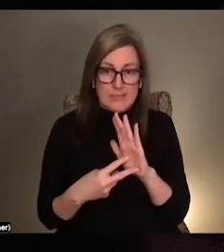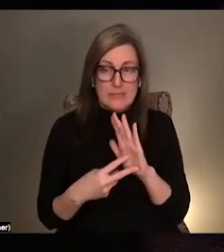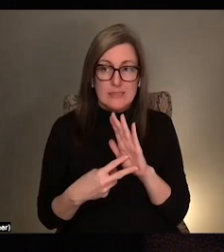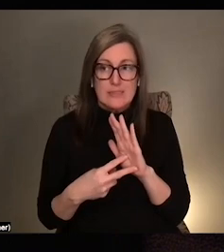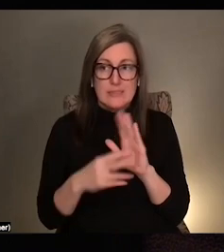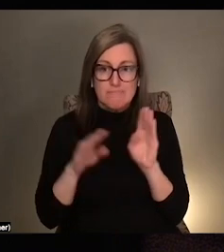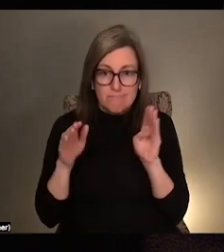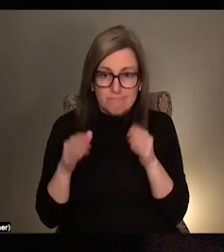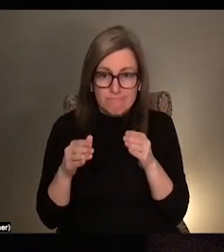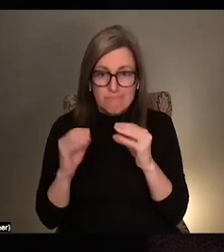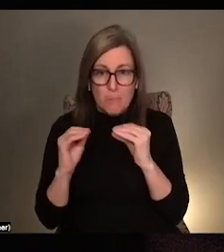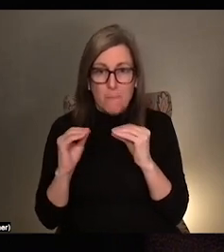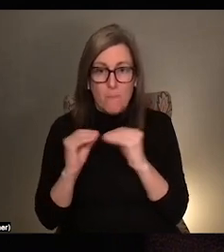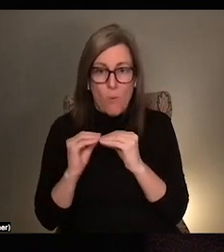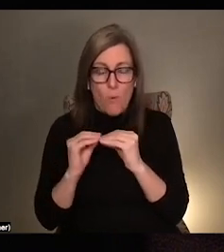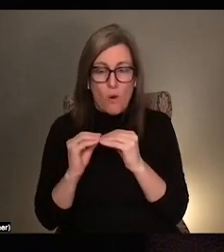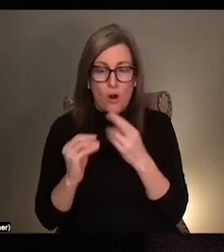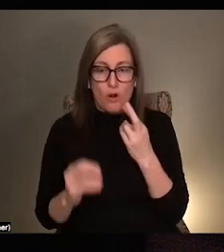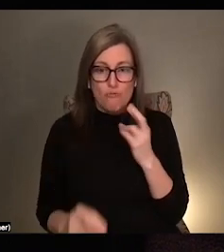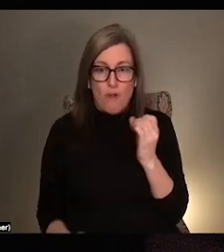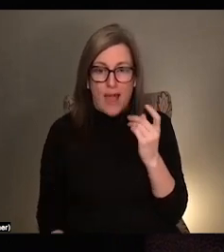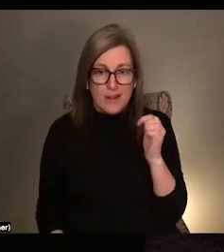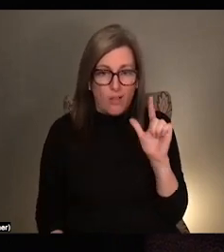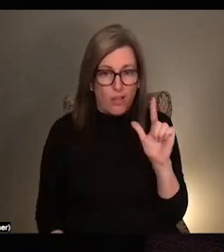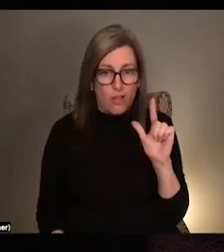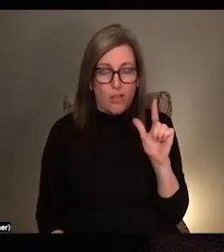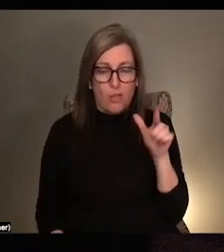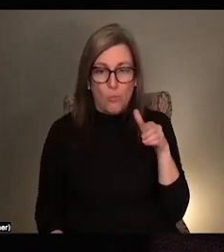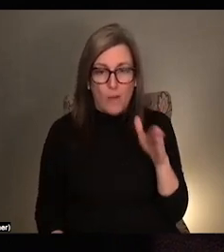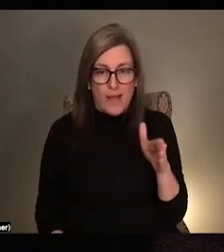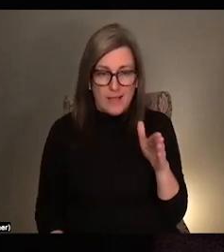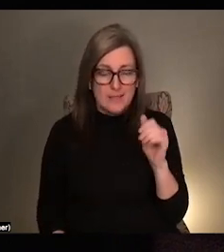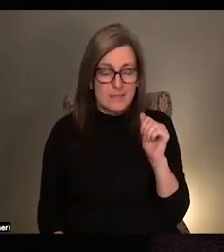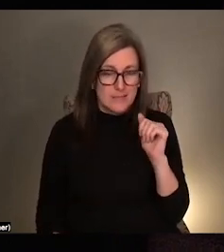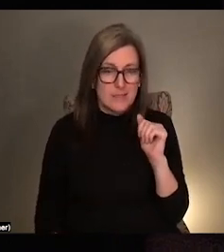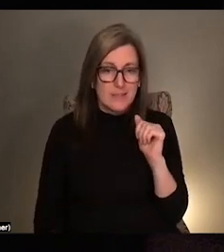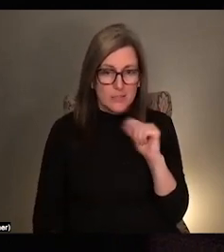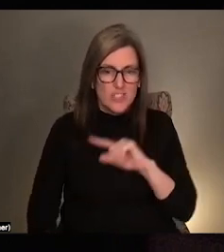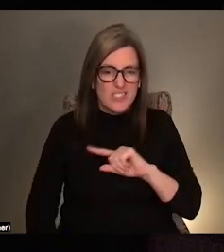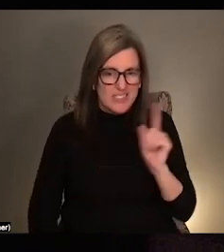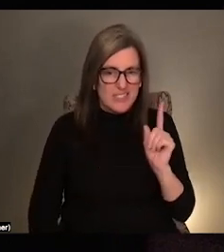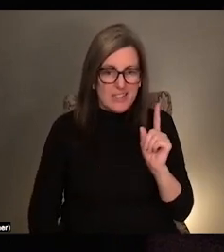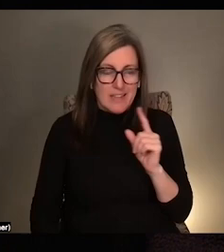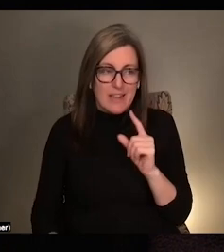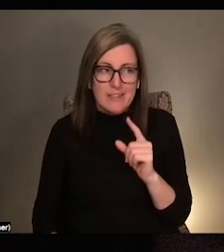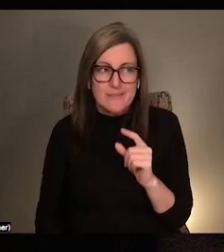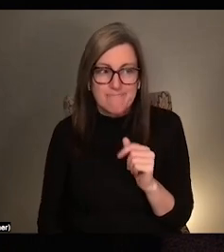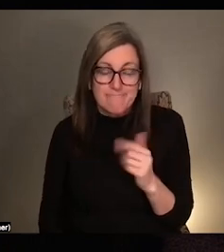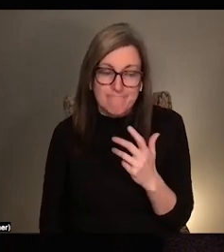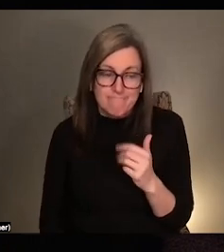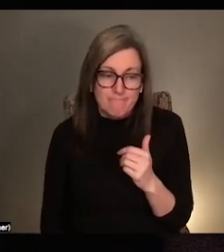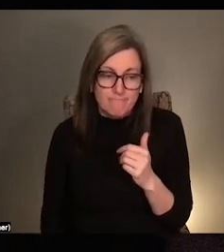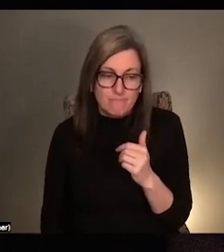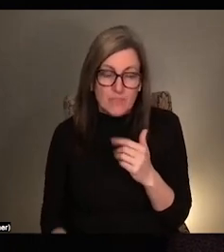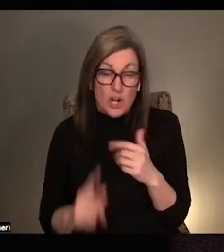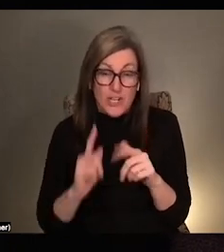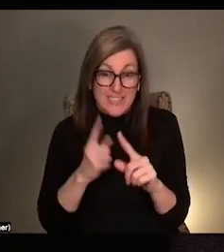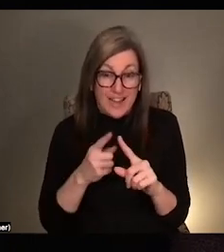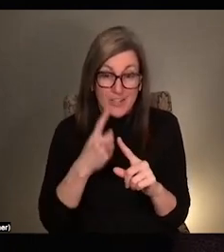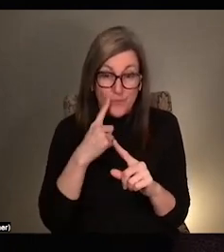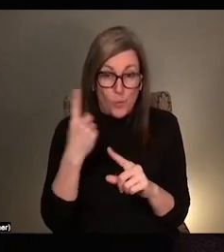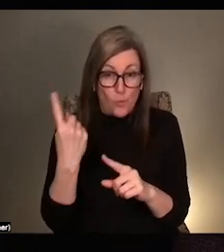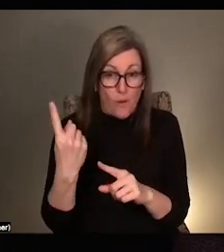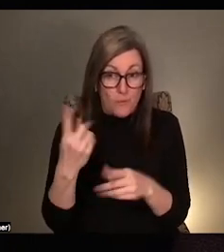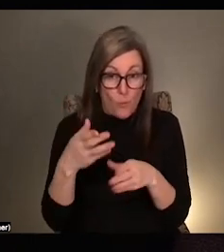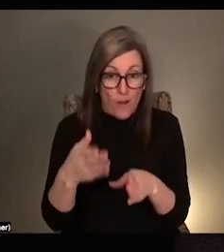radical means than they were like intended for basically. Um, and so I guess when I say